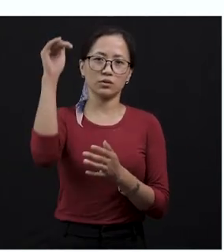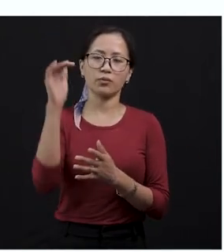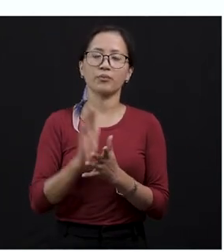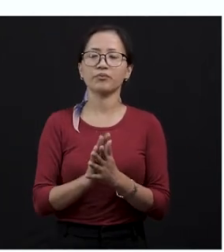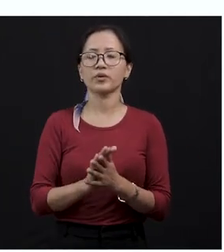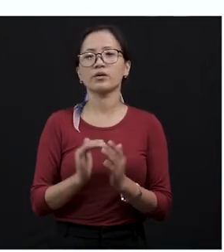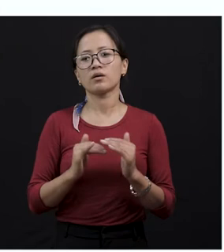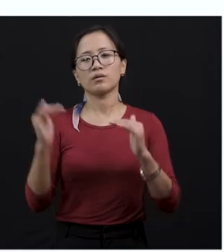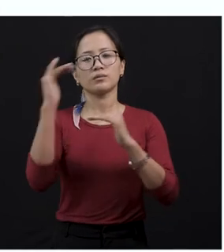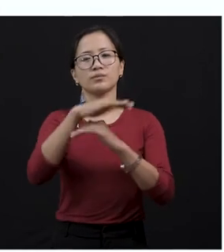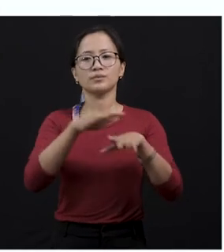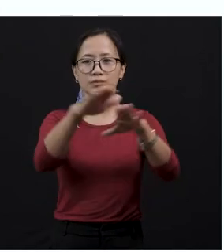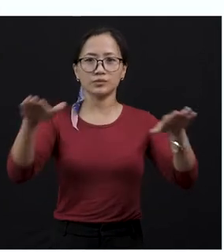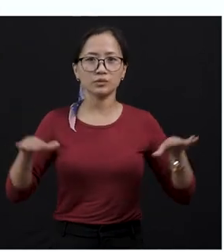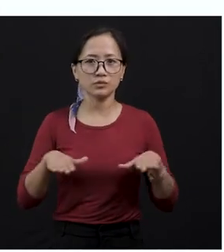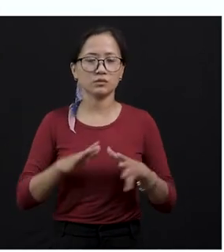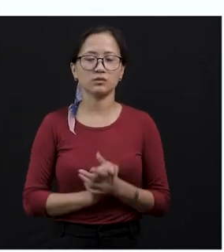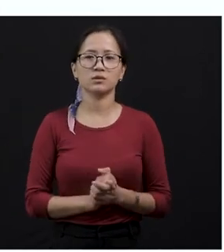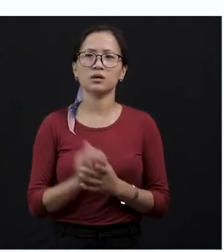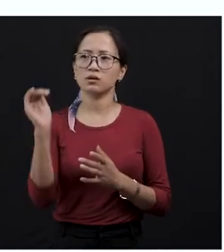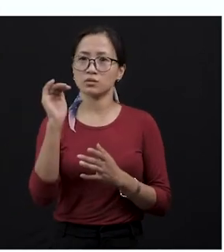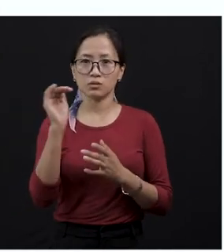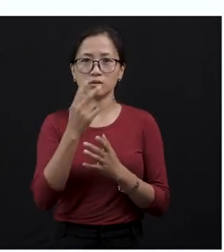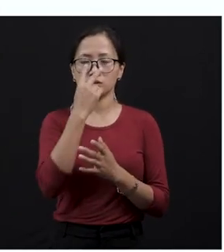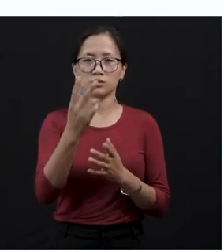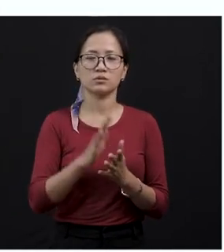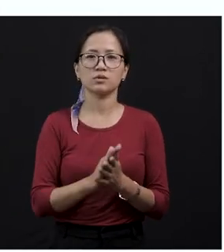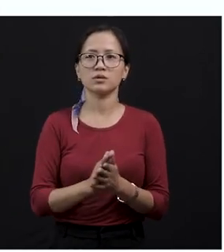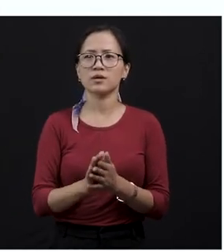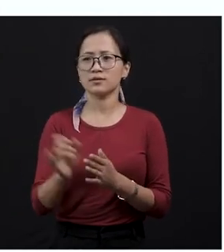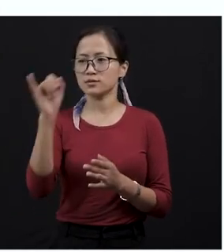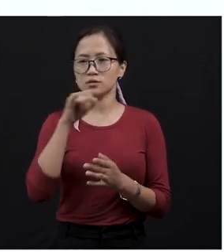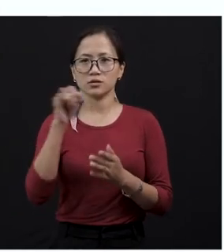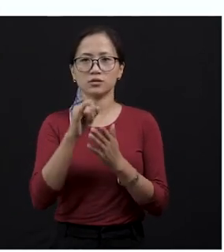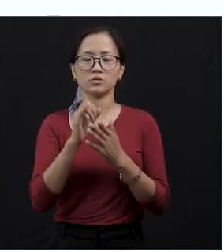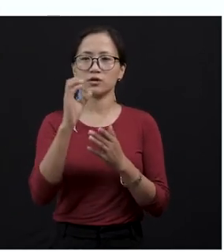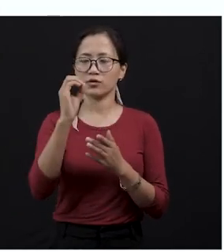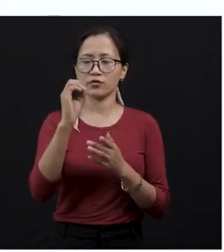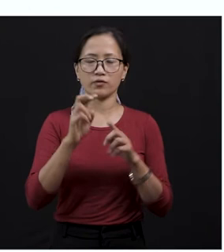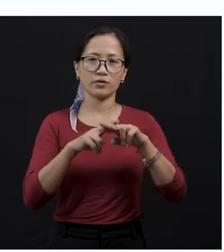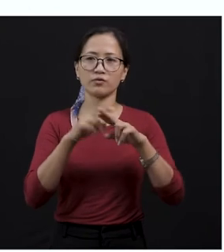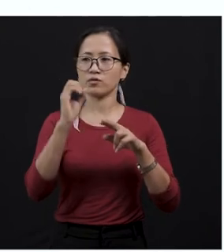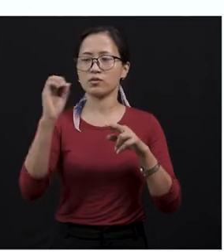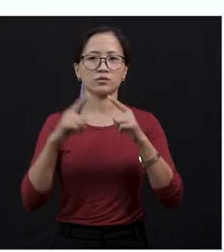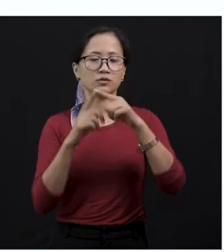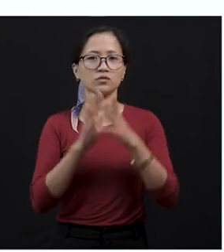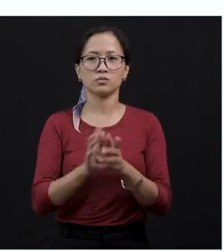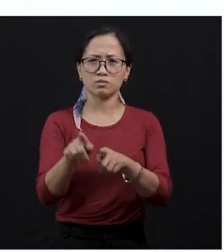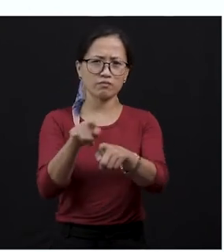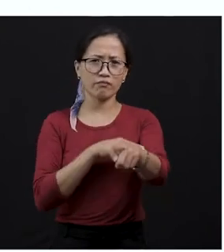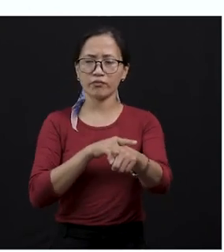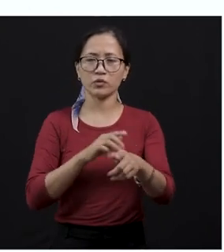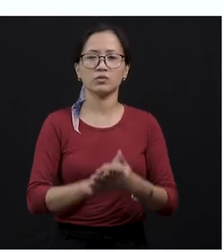the body above the ground, isn't it? And the snake, the cobra that we see here is a six foot long. And when it was ready to